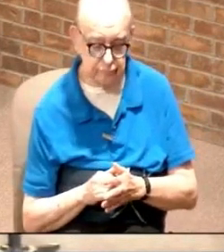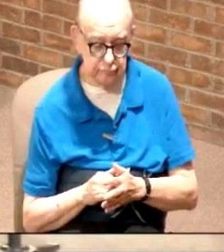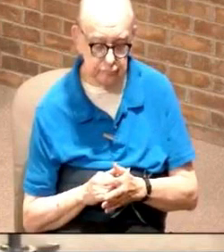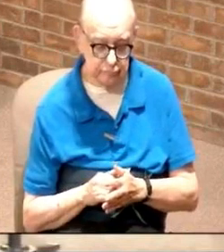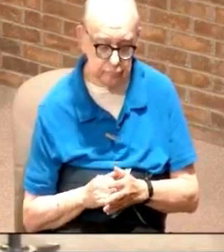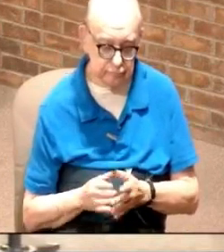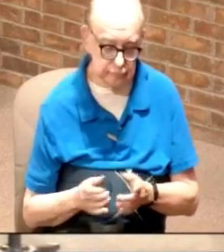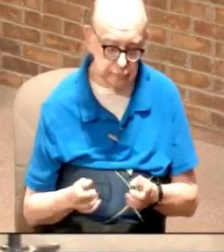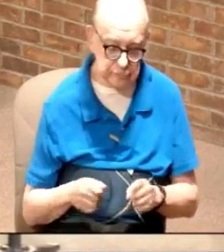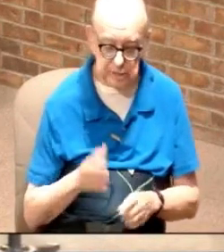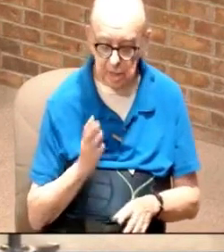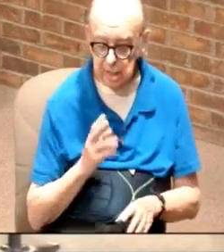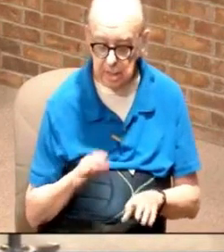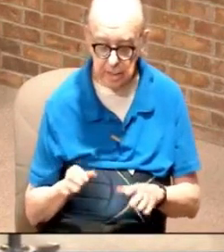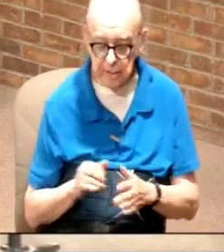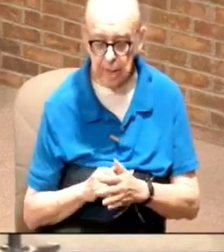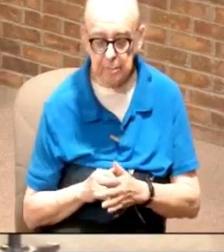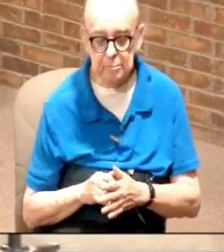and when he does